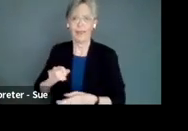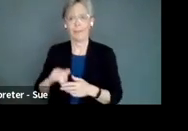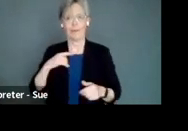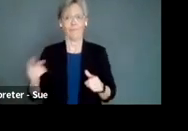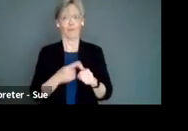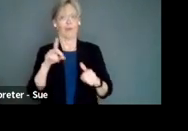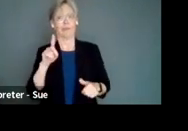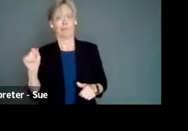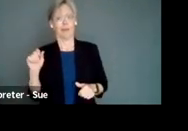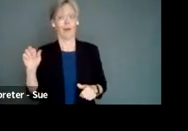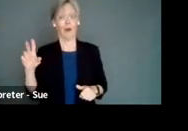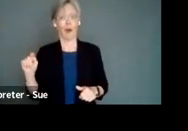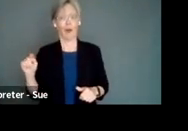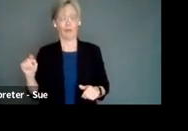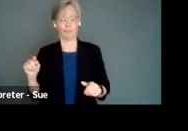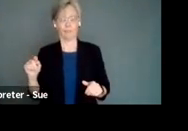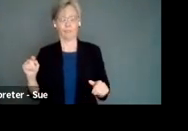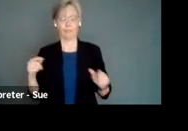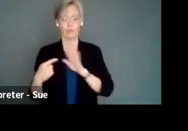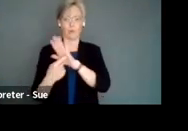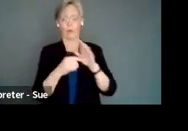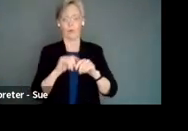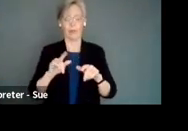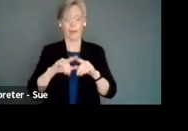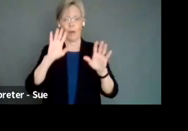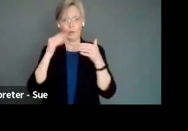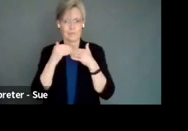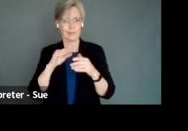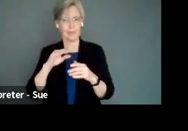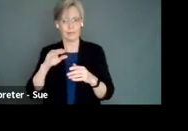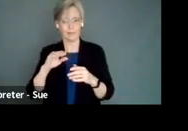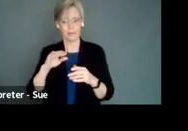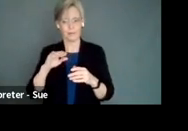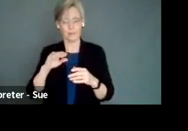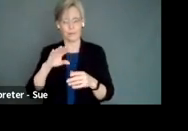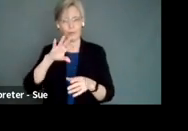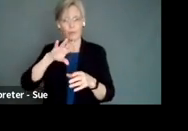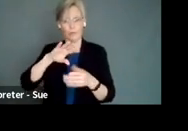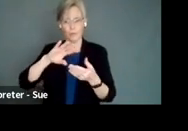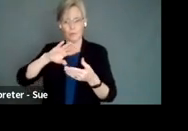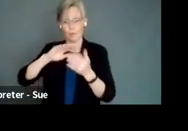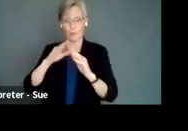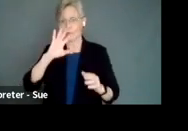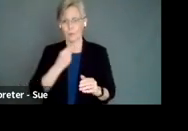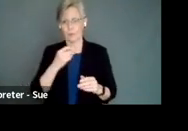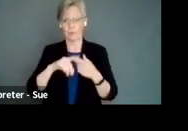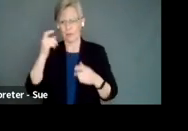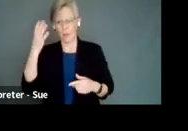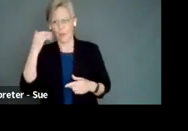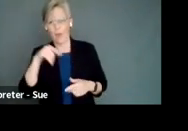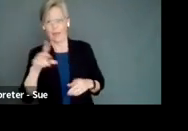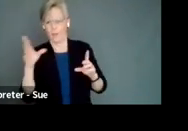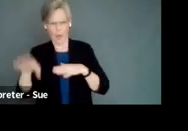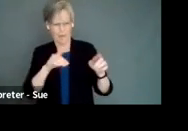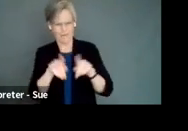first disability art show we had, we did it for an autistic community. And every single member of the audience was like, why are you behaving like